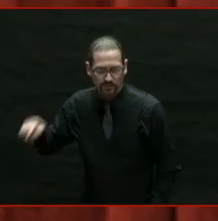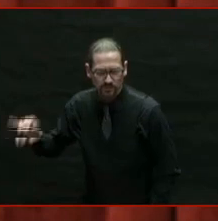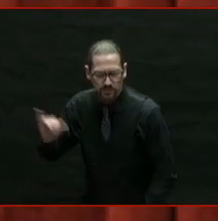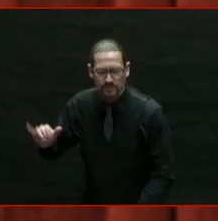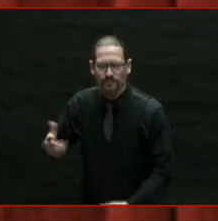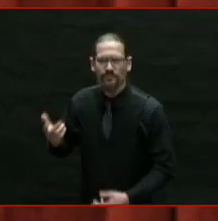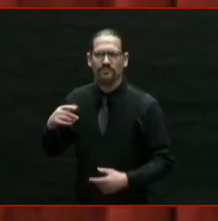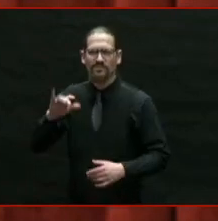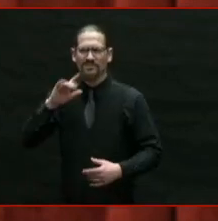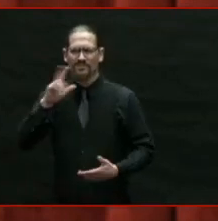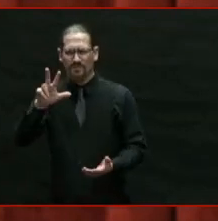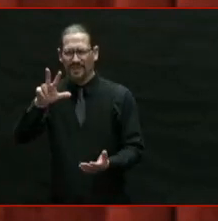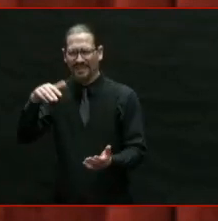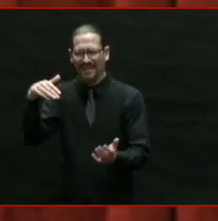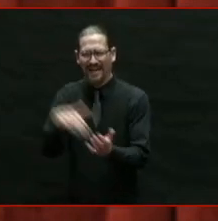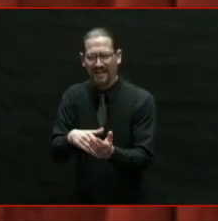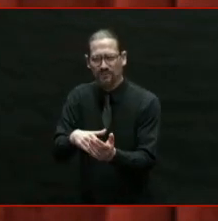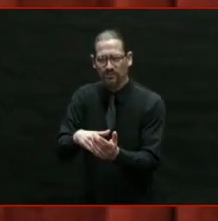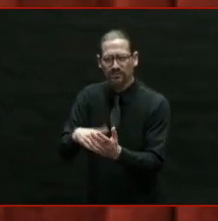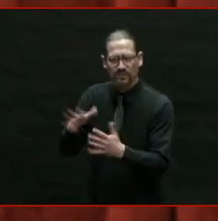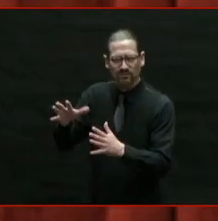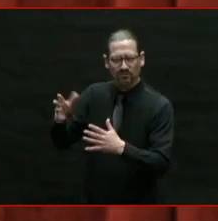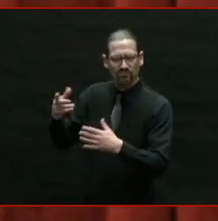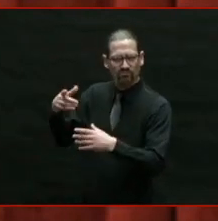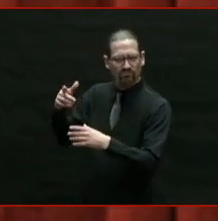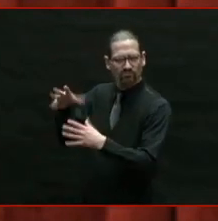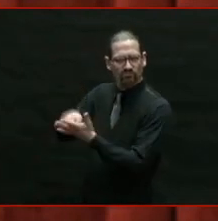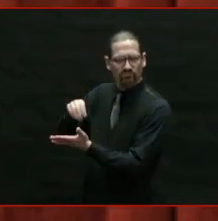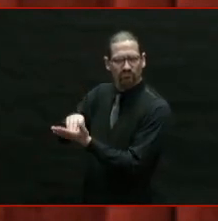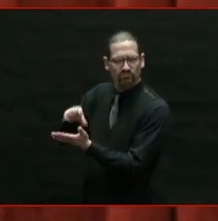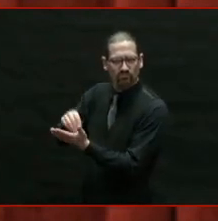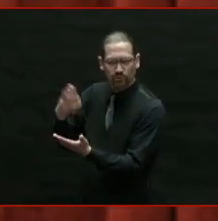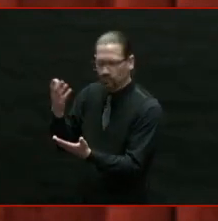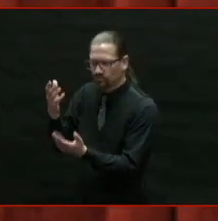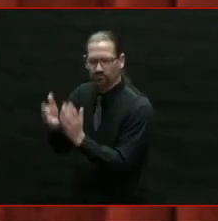Islanders the skills they need for a new job.